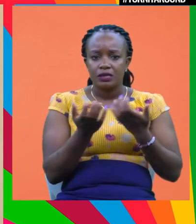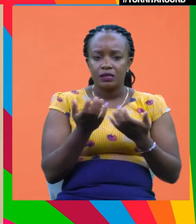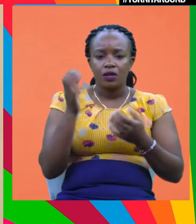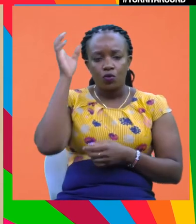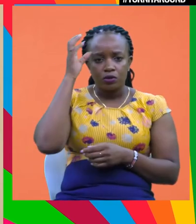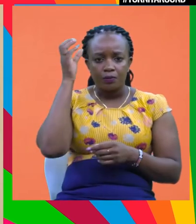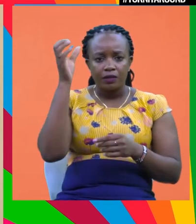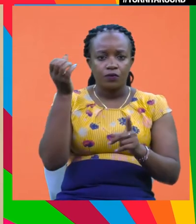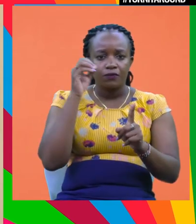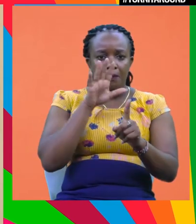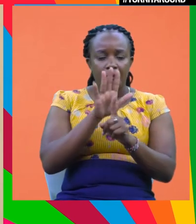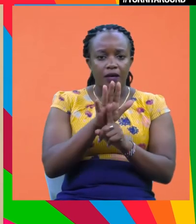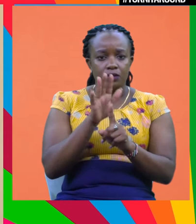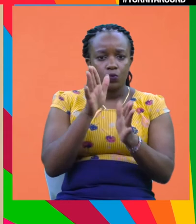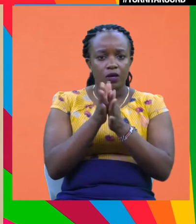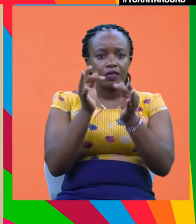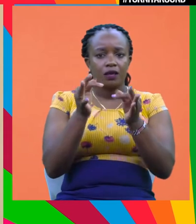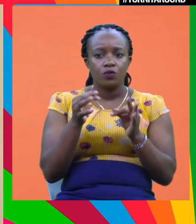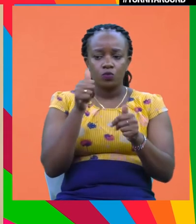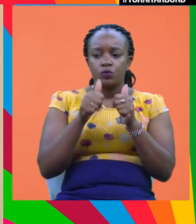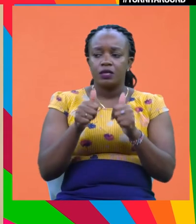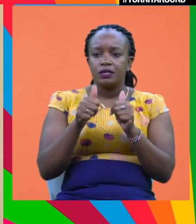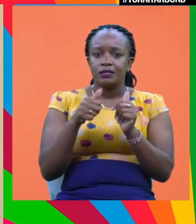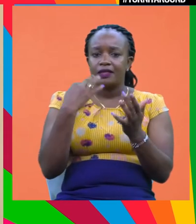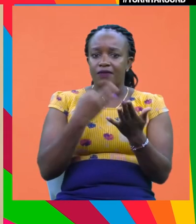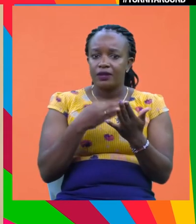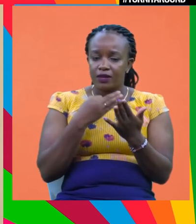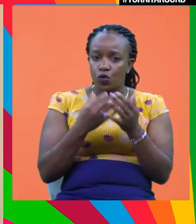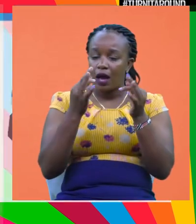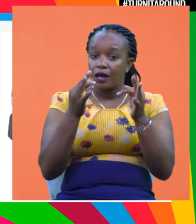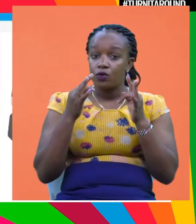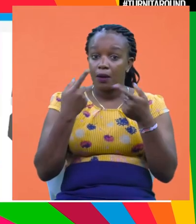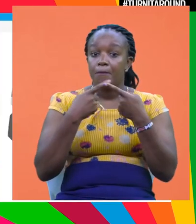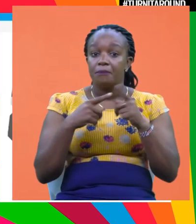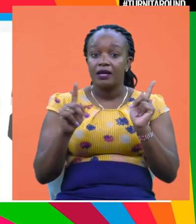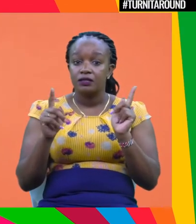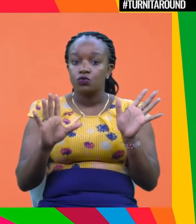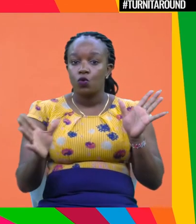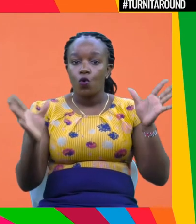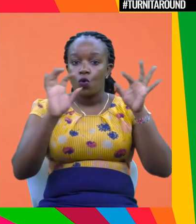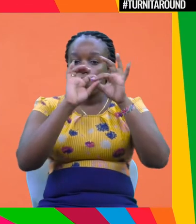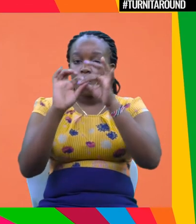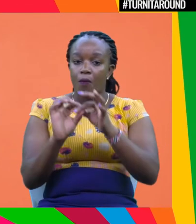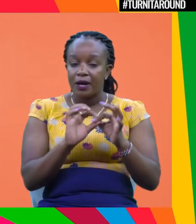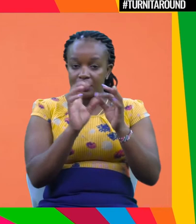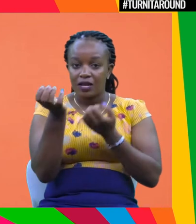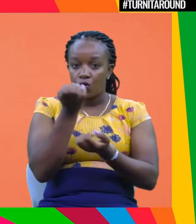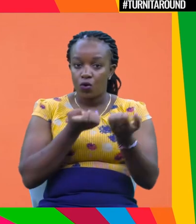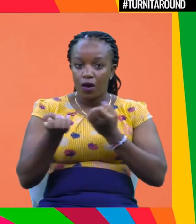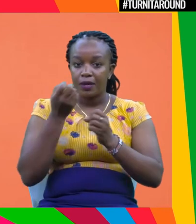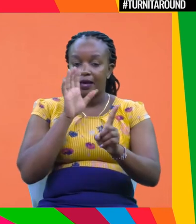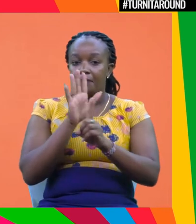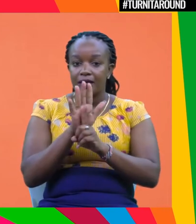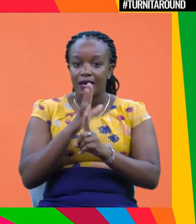impact weight account, which is basically not just the financial accounting, but trying to incorporate the economic impact